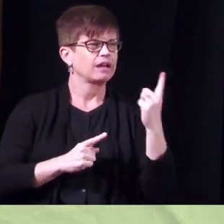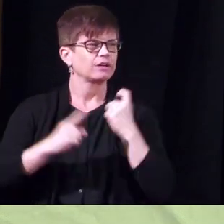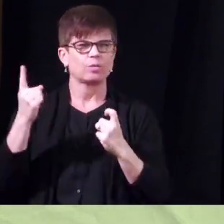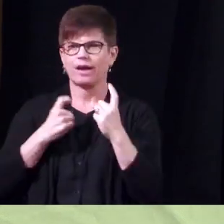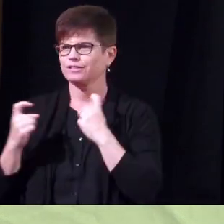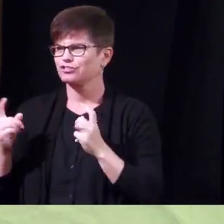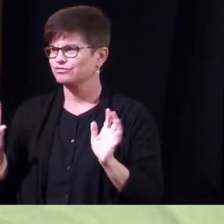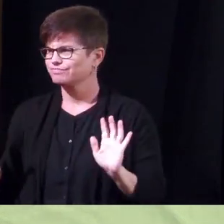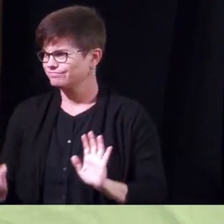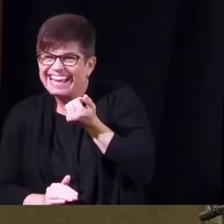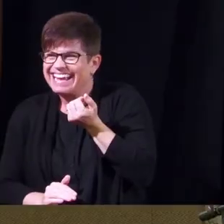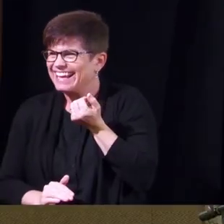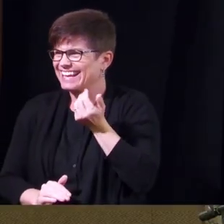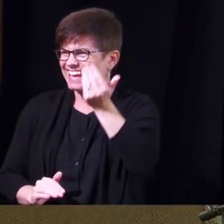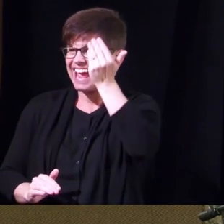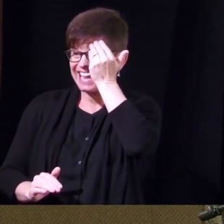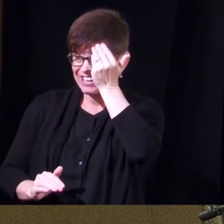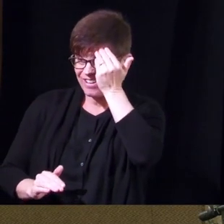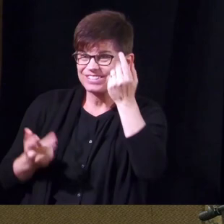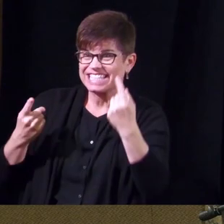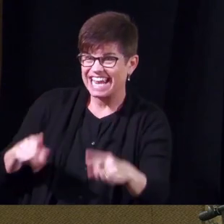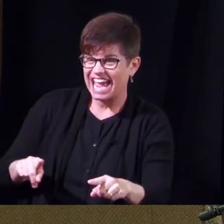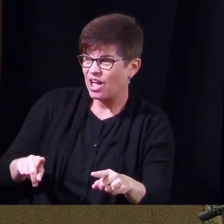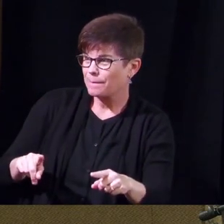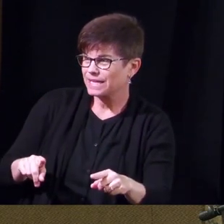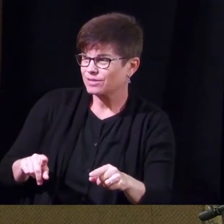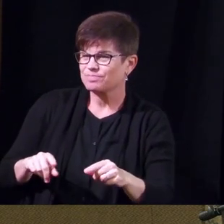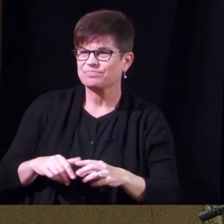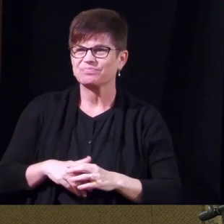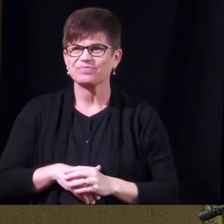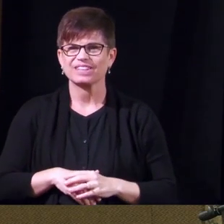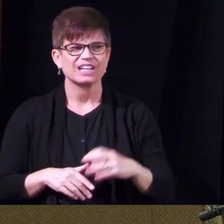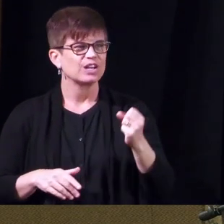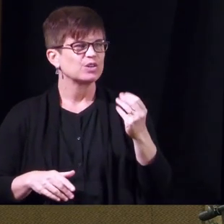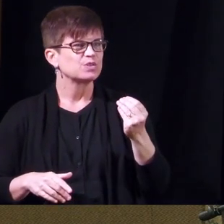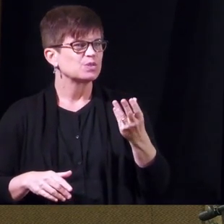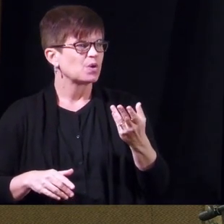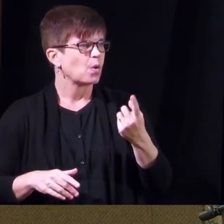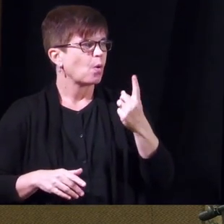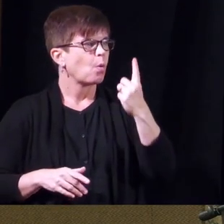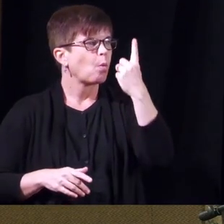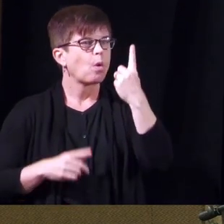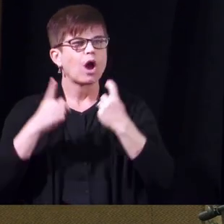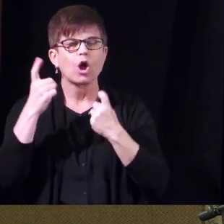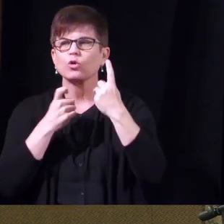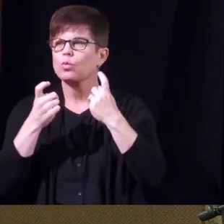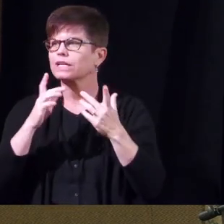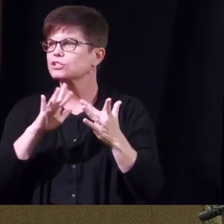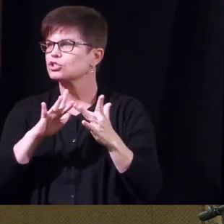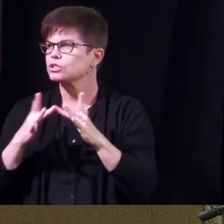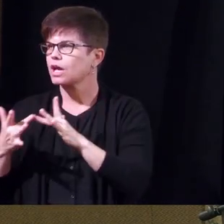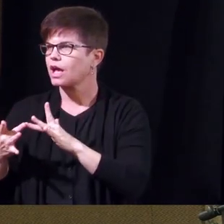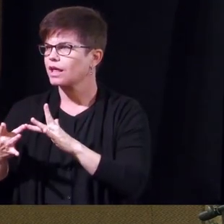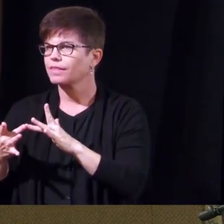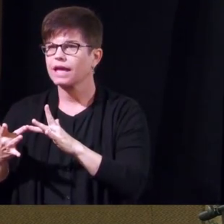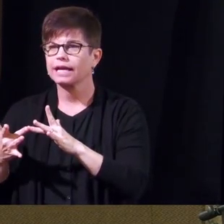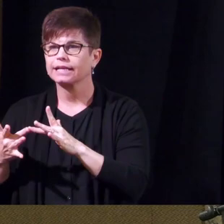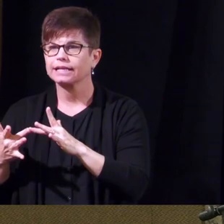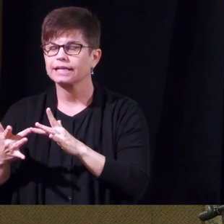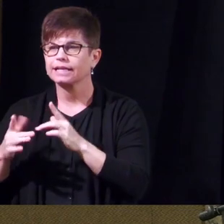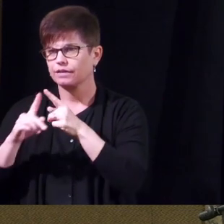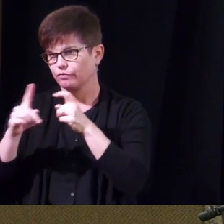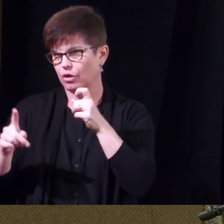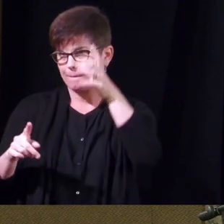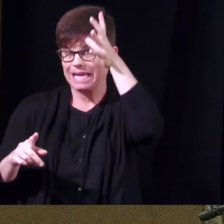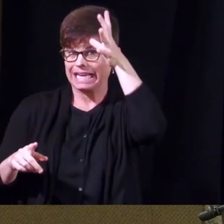thank you very much so one of the questions that came in online is from